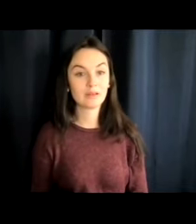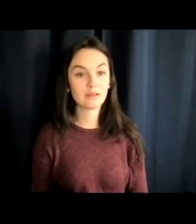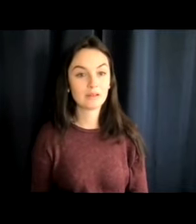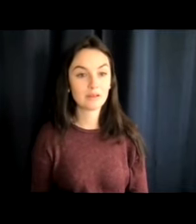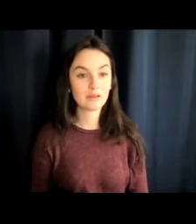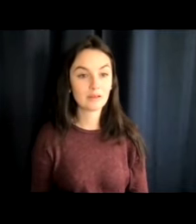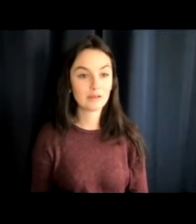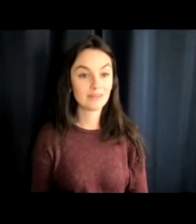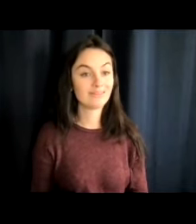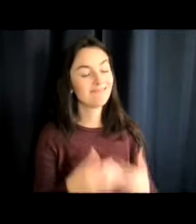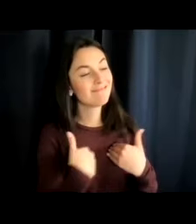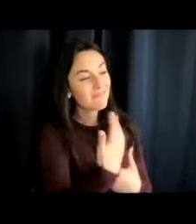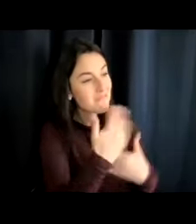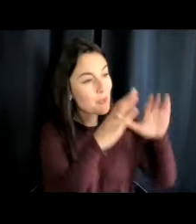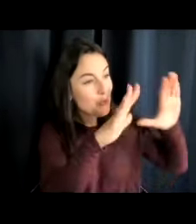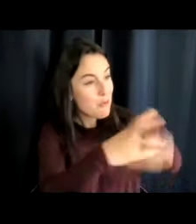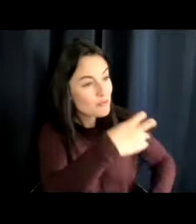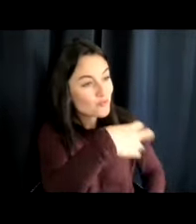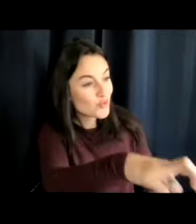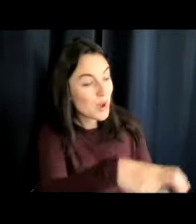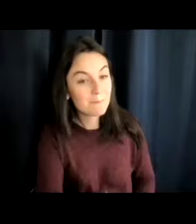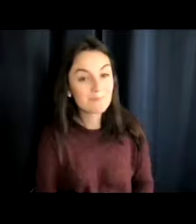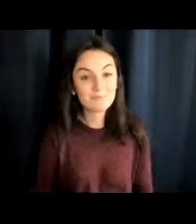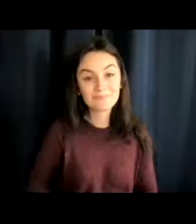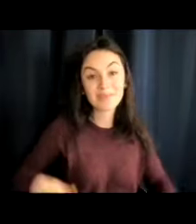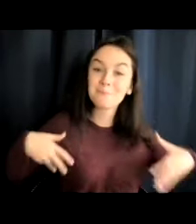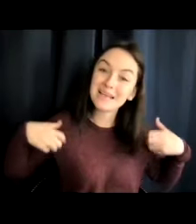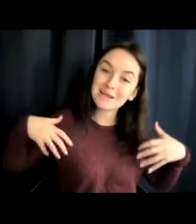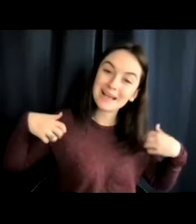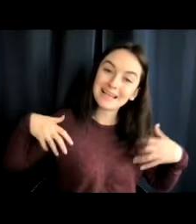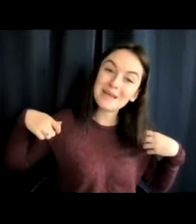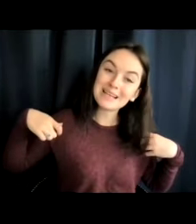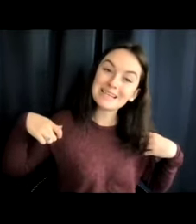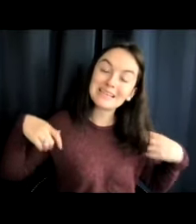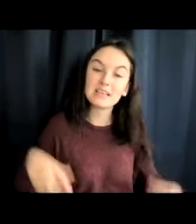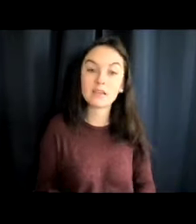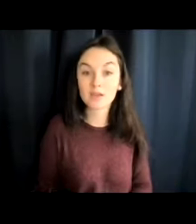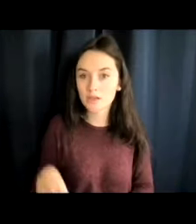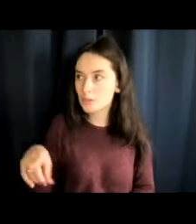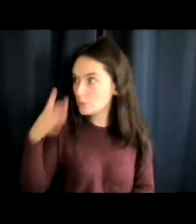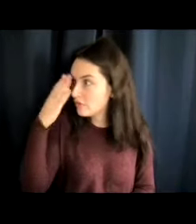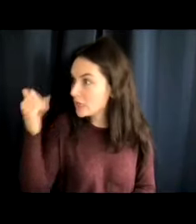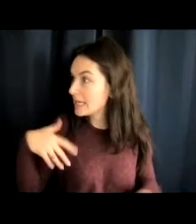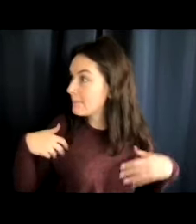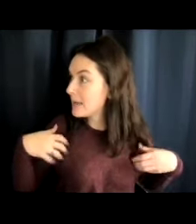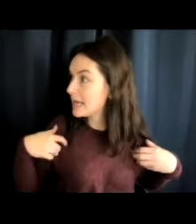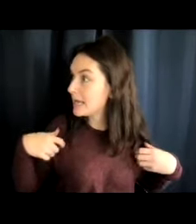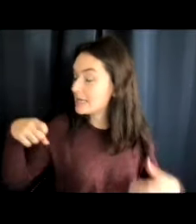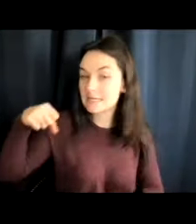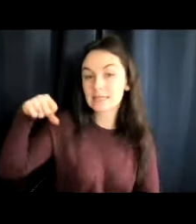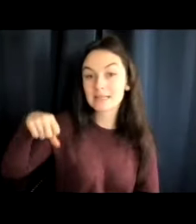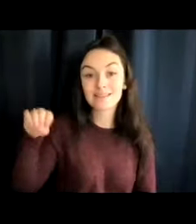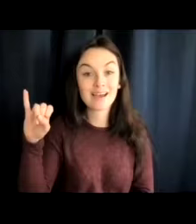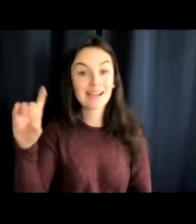Have a good trip, sir. Monkey, monkey, monkey. Did you forget to pack monkey? I-D, please.